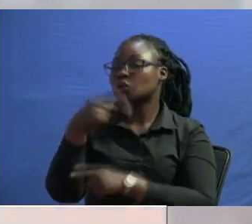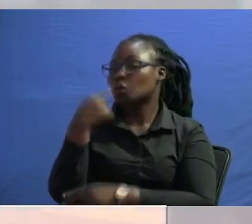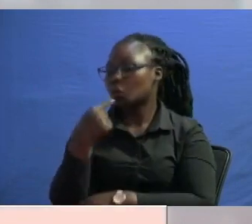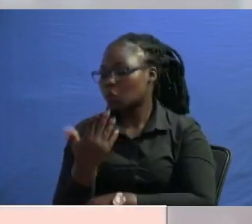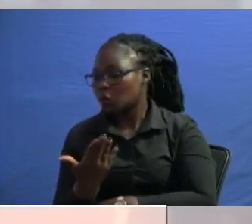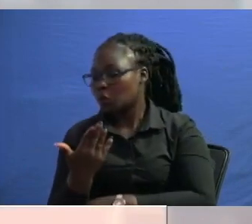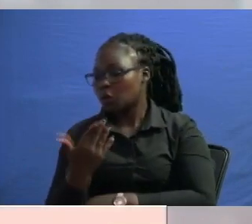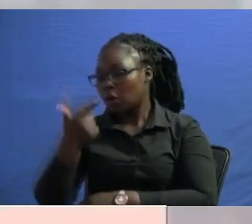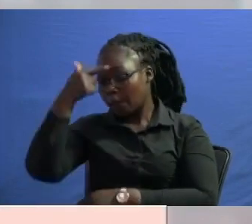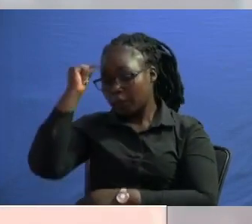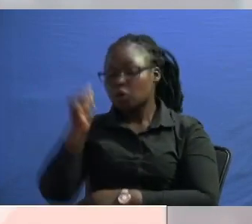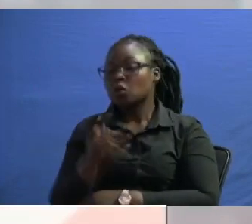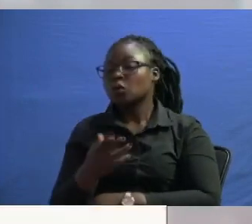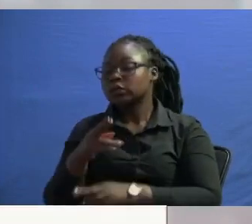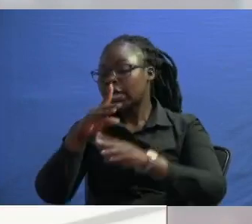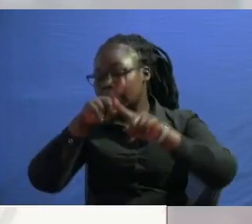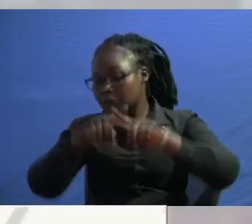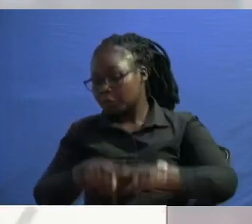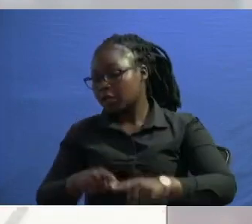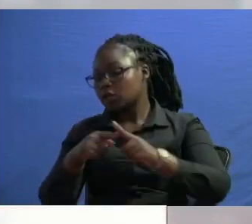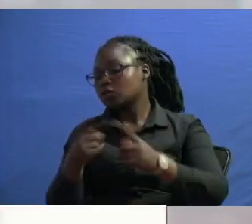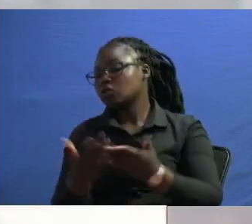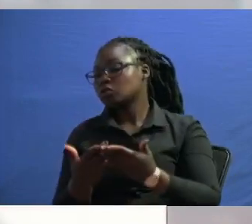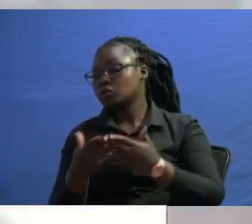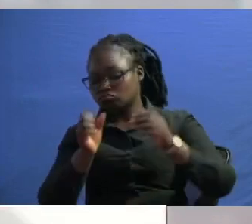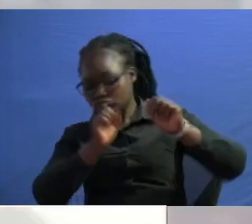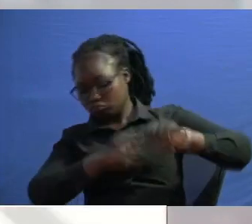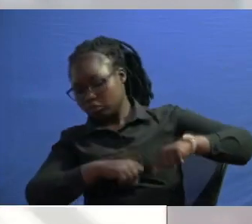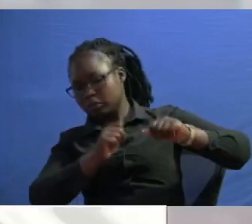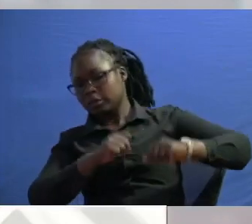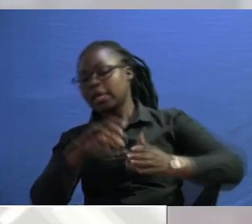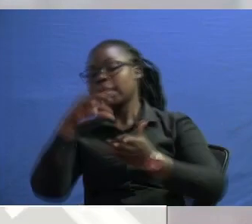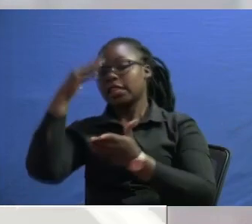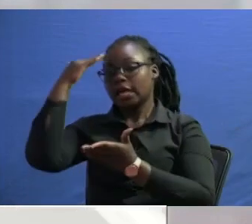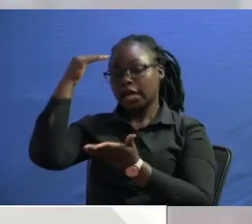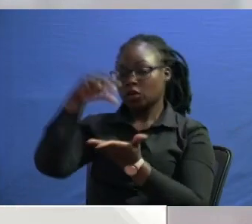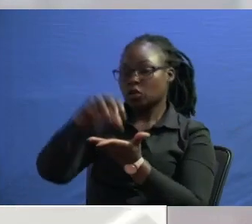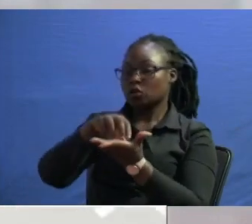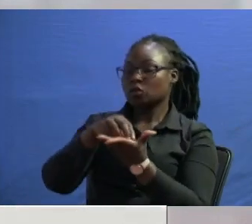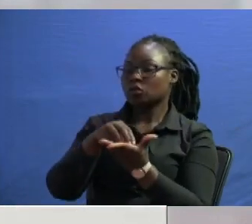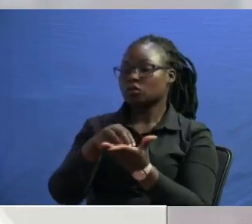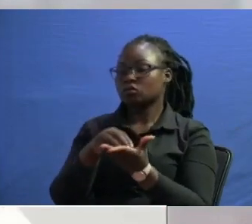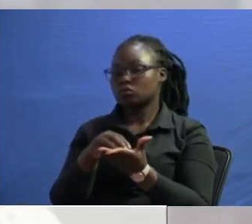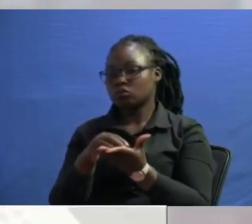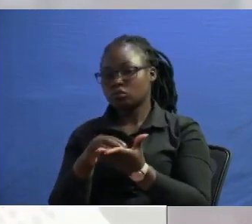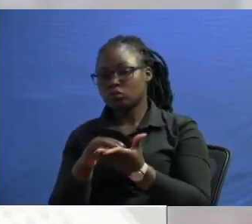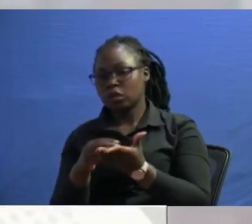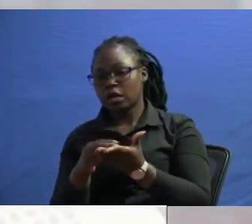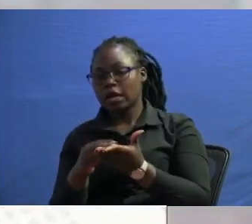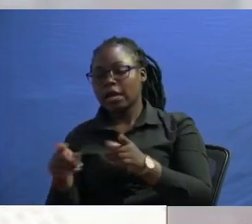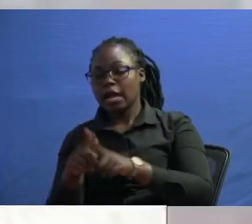because according to the agreement it was you know head of state versus a reciprocal